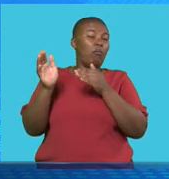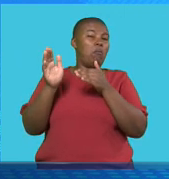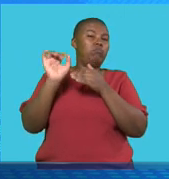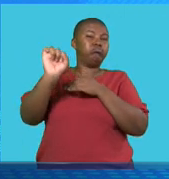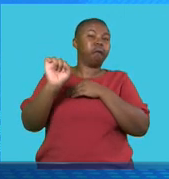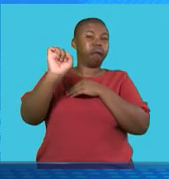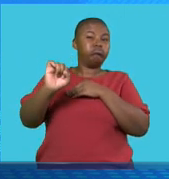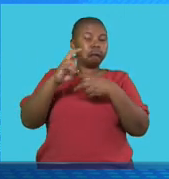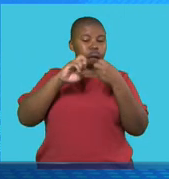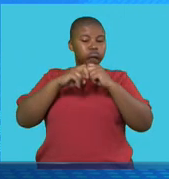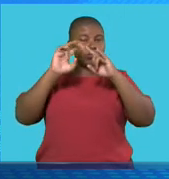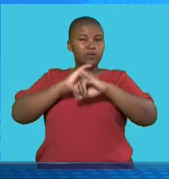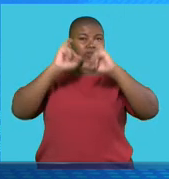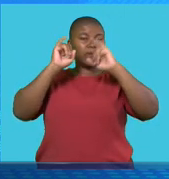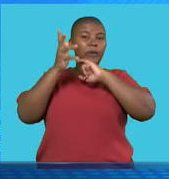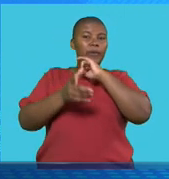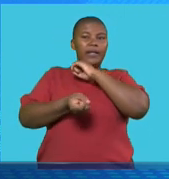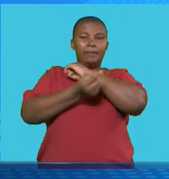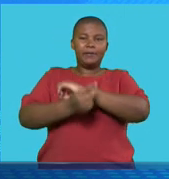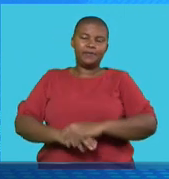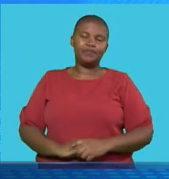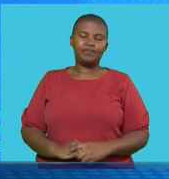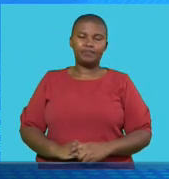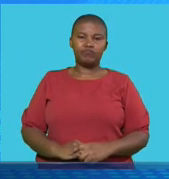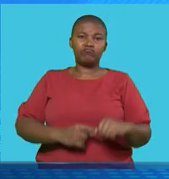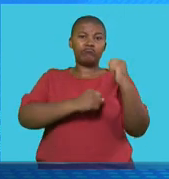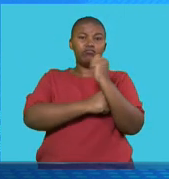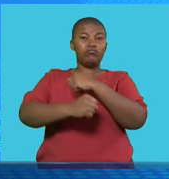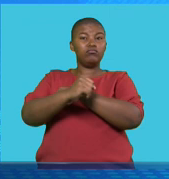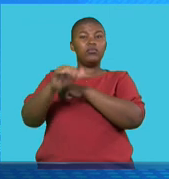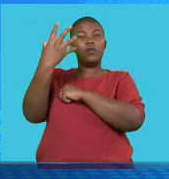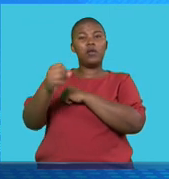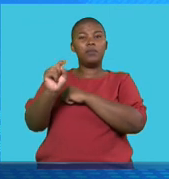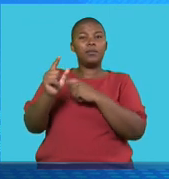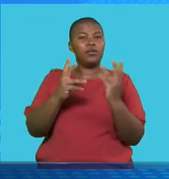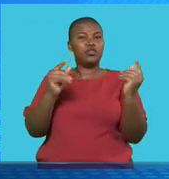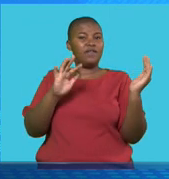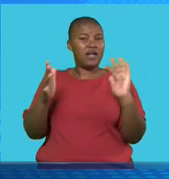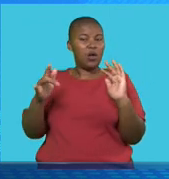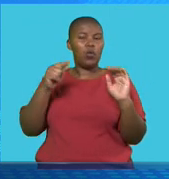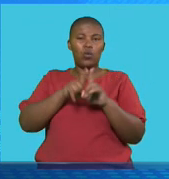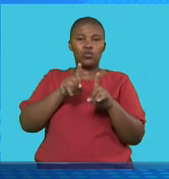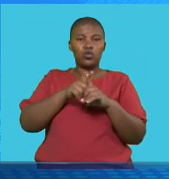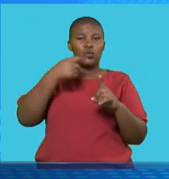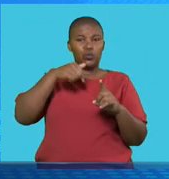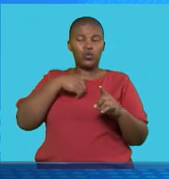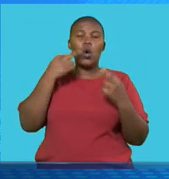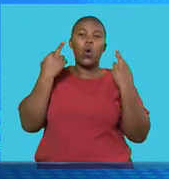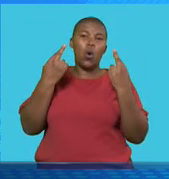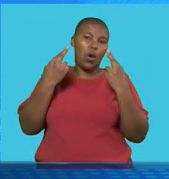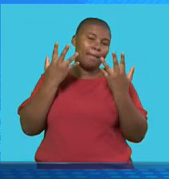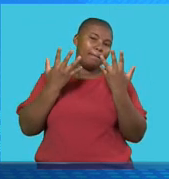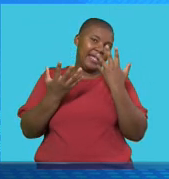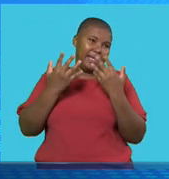The RFA has always maintained that there are structures with which to deal with these grievances and we sincerely hope that